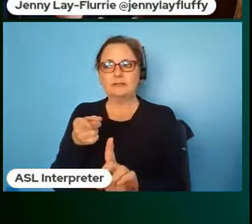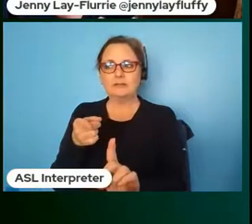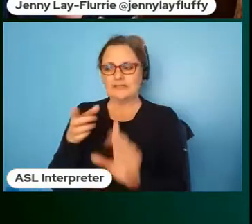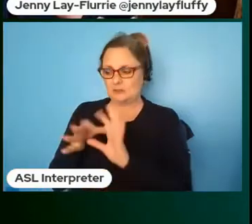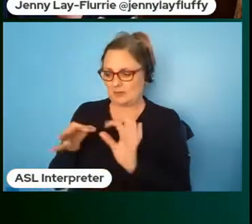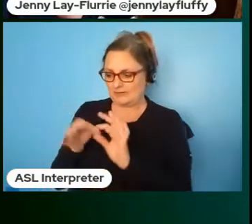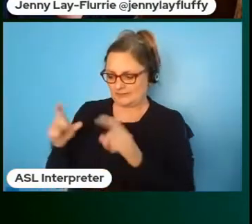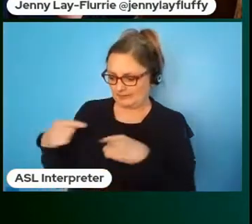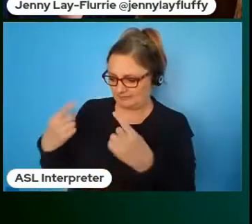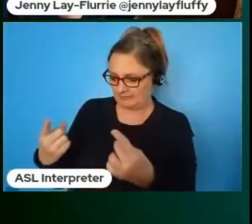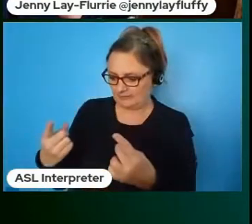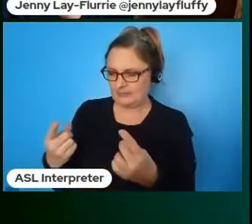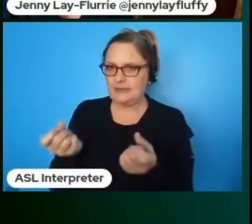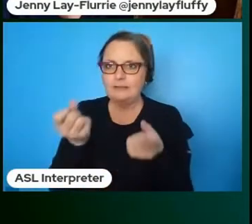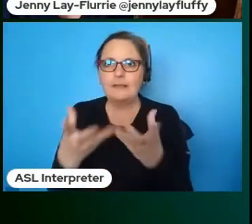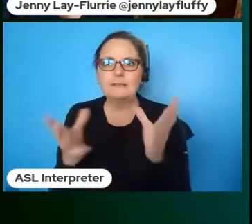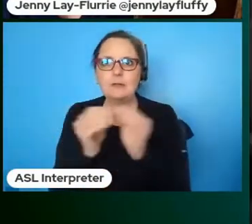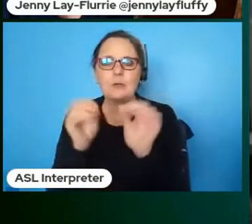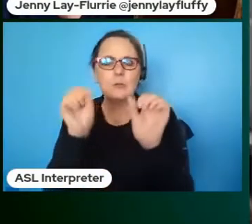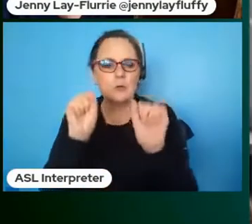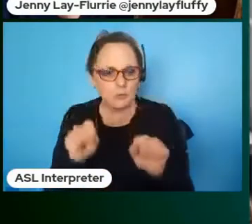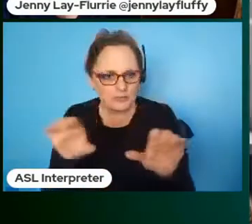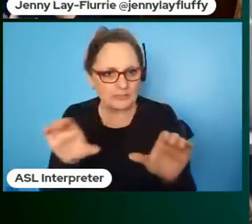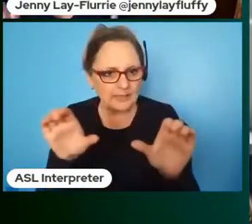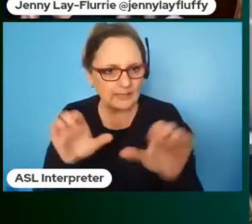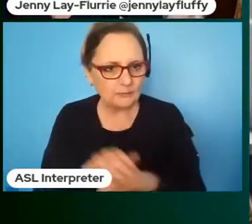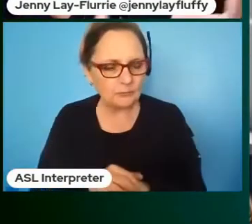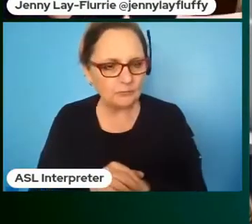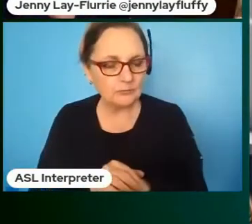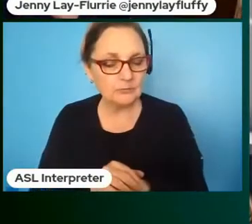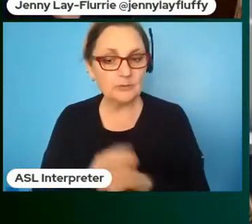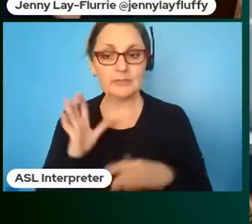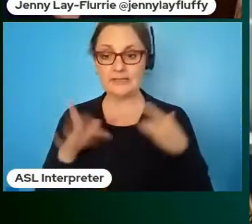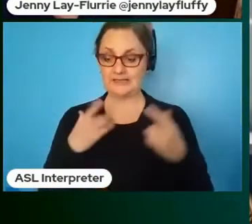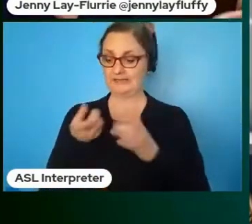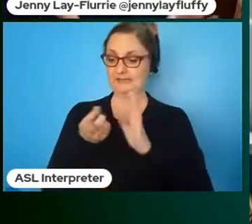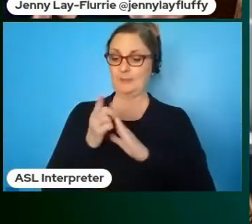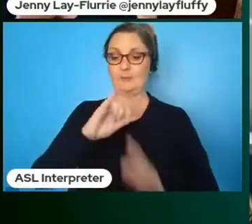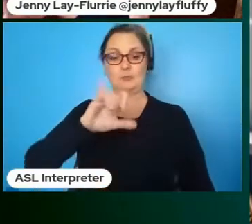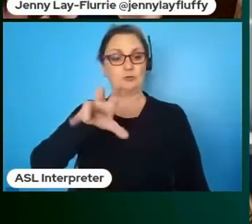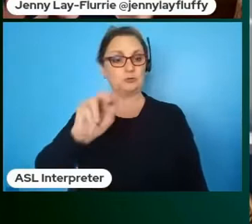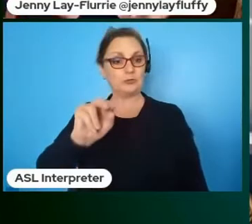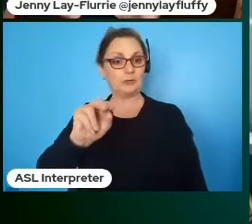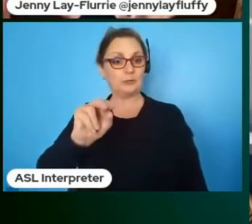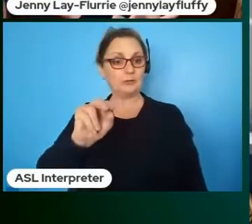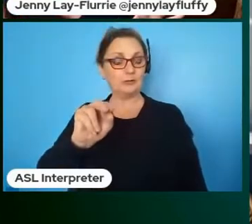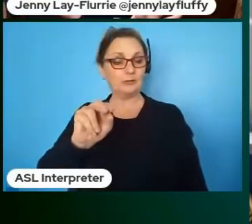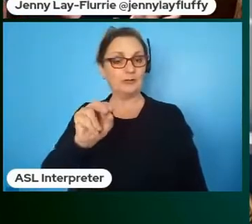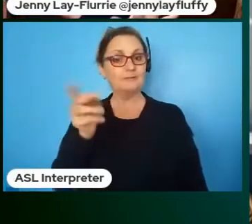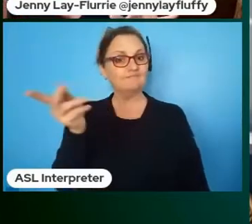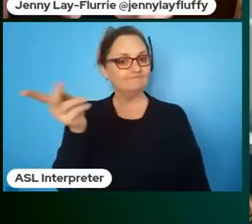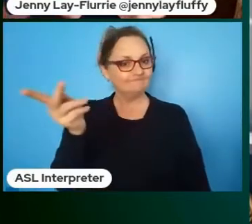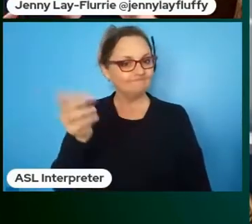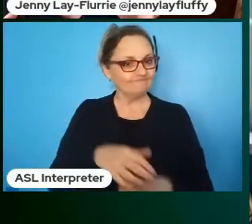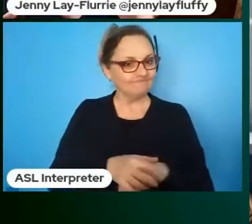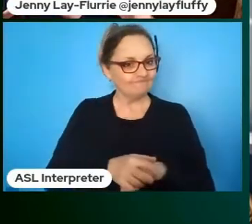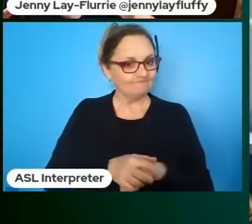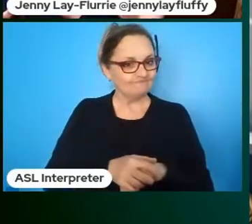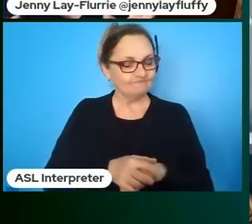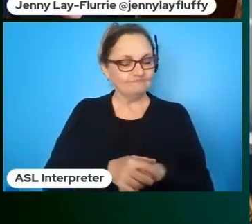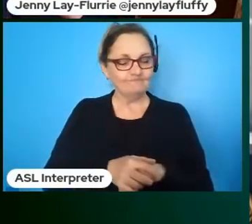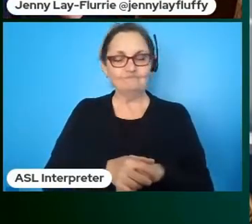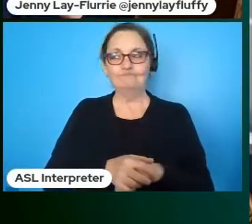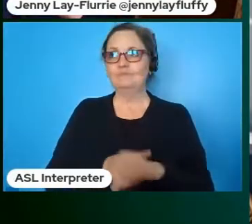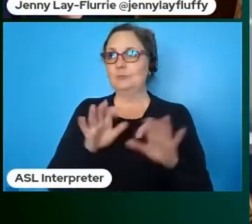moments for me was actually in january and all political affiliation aside there are a couple of key points that i think reflect